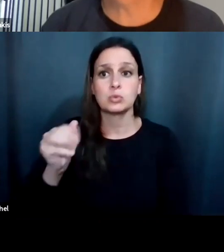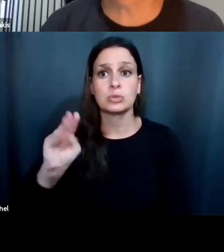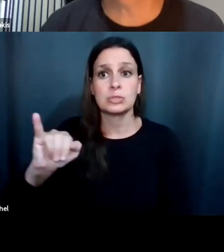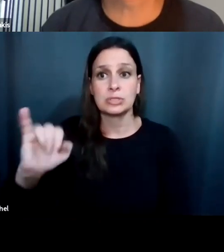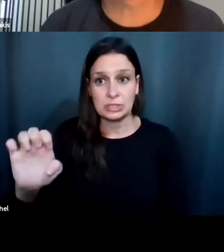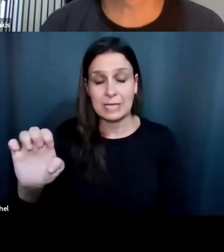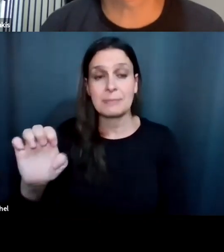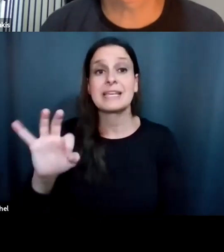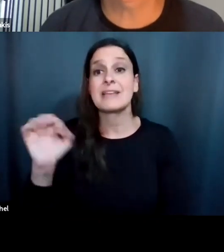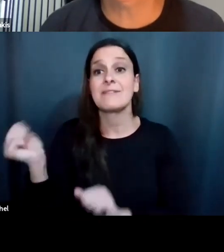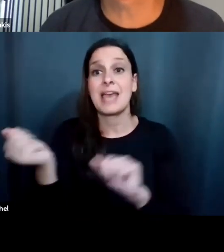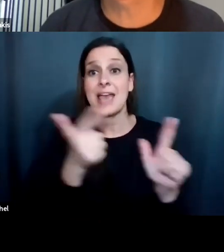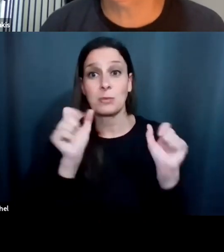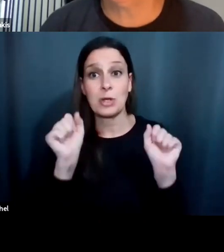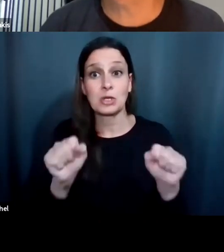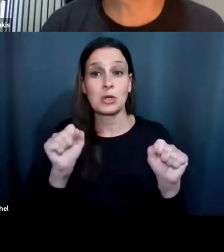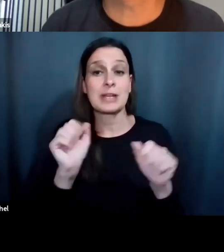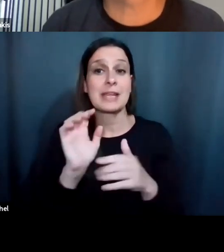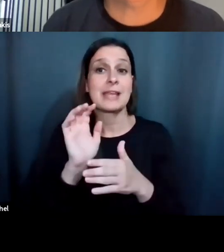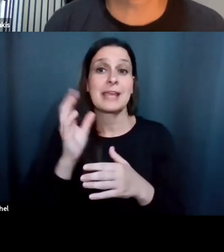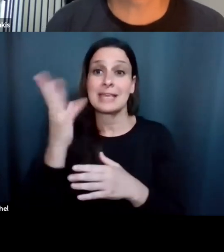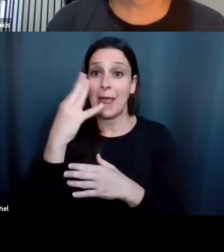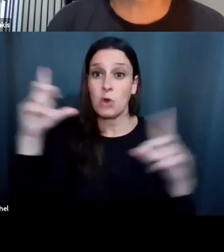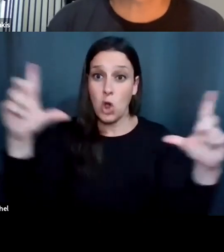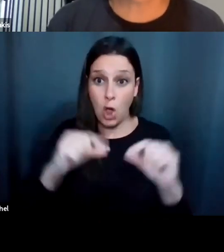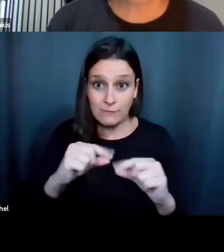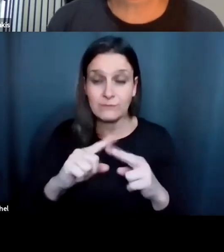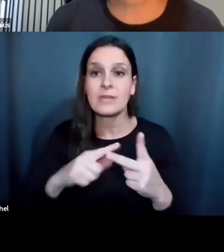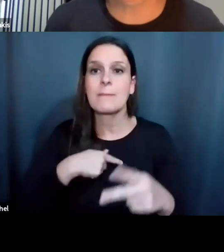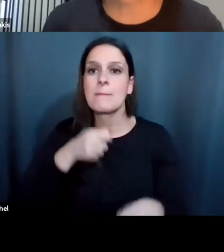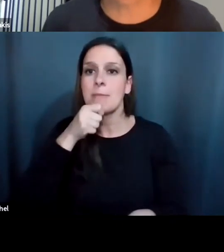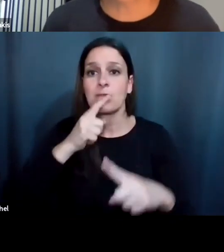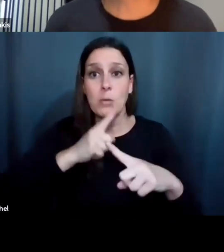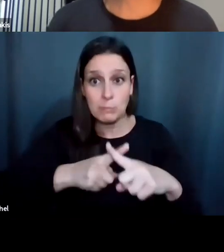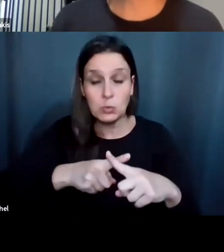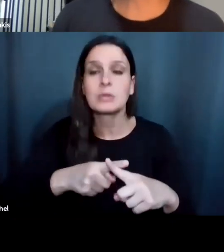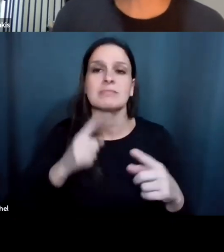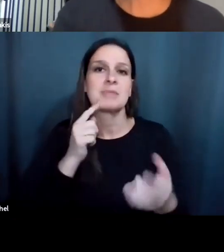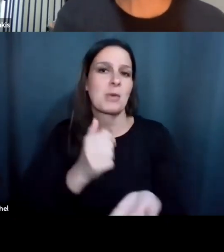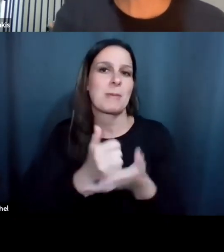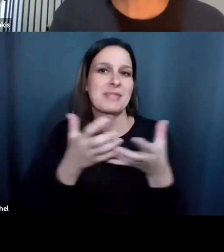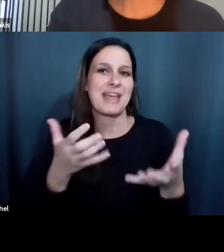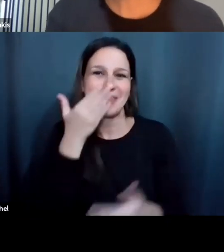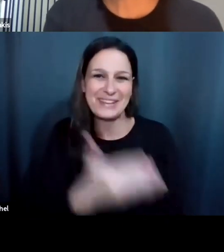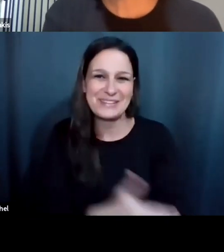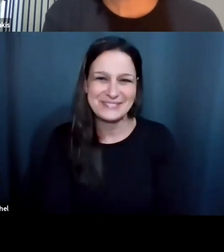and if everyone could turn their cameras off and their mics, that would be most helpful. Thank you,